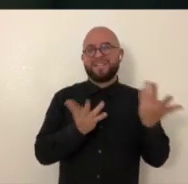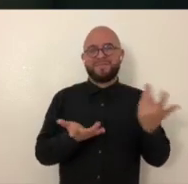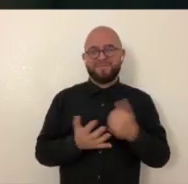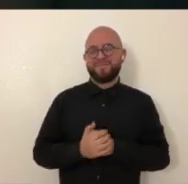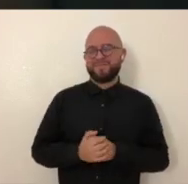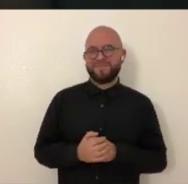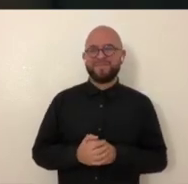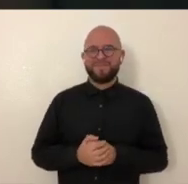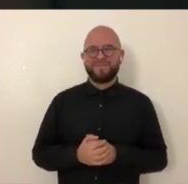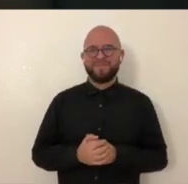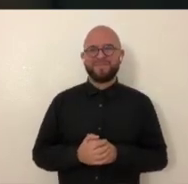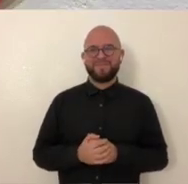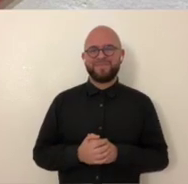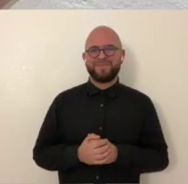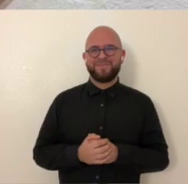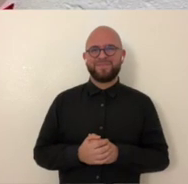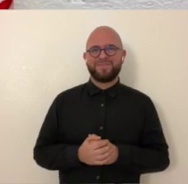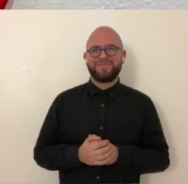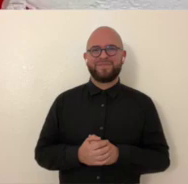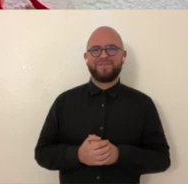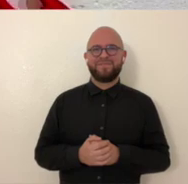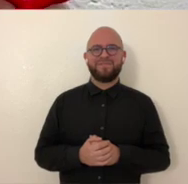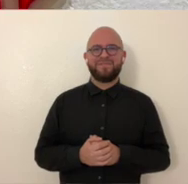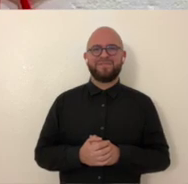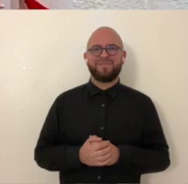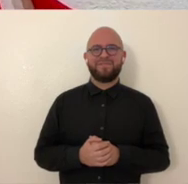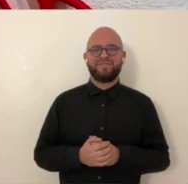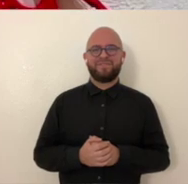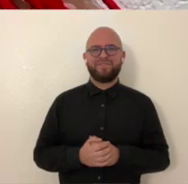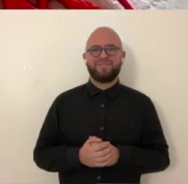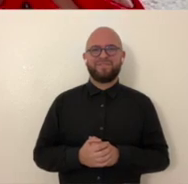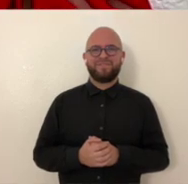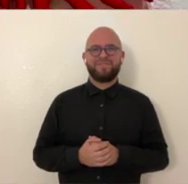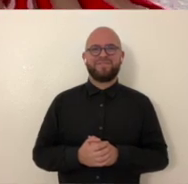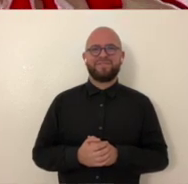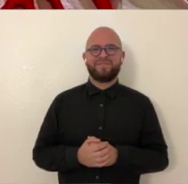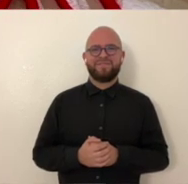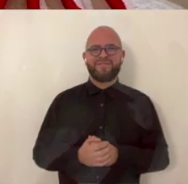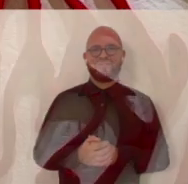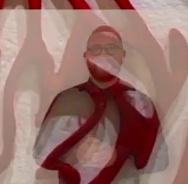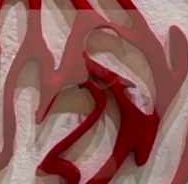best way to keep in touch. So even if that's the best way to touch, I guess it's the to touch. You